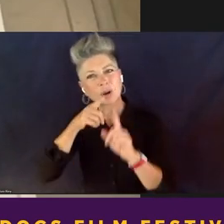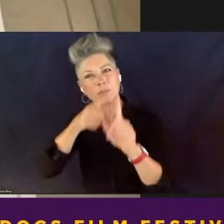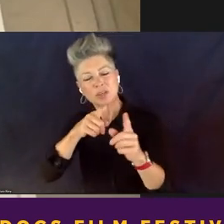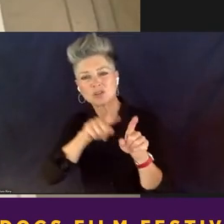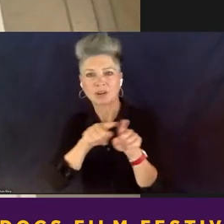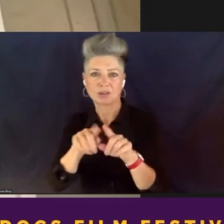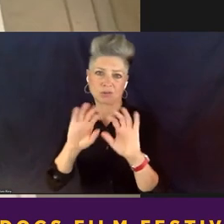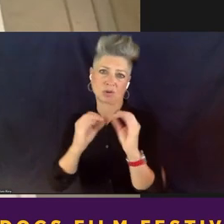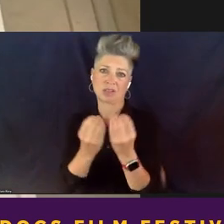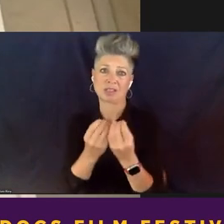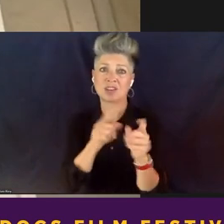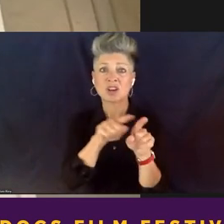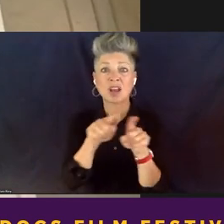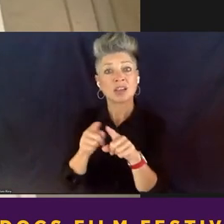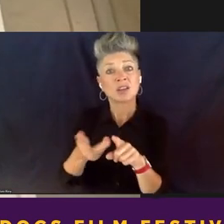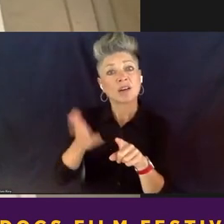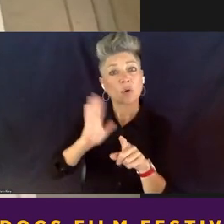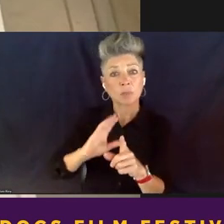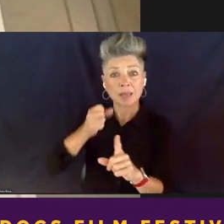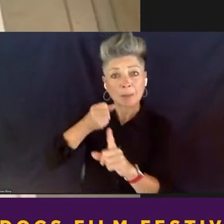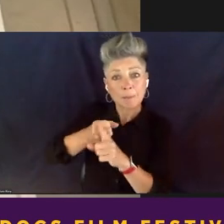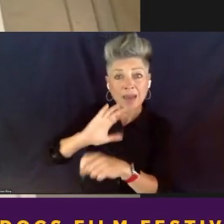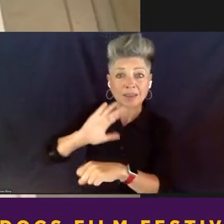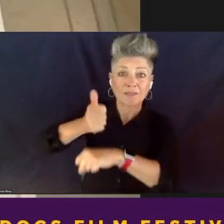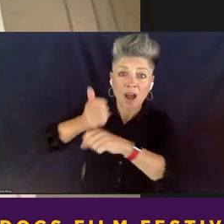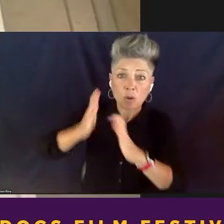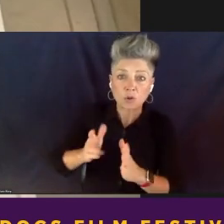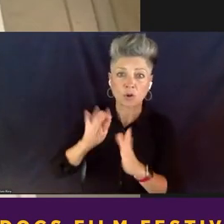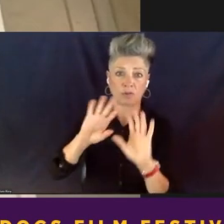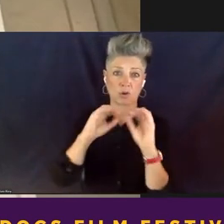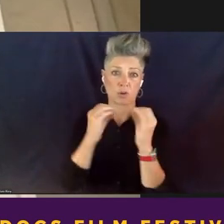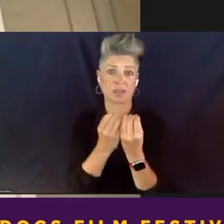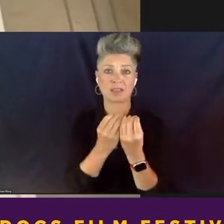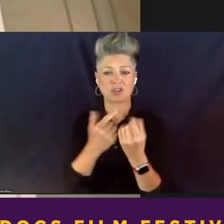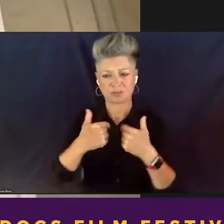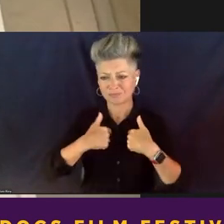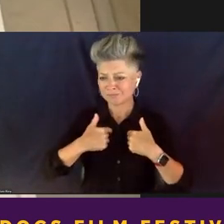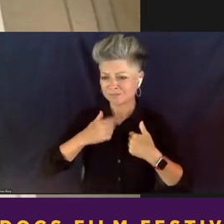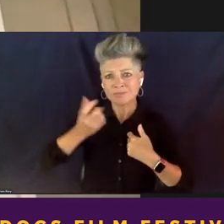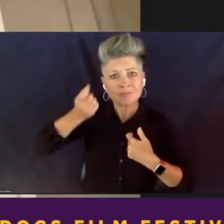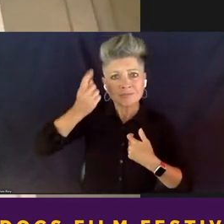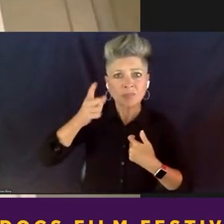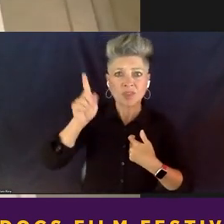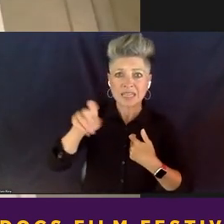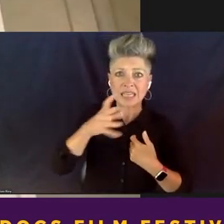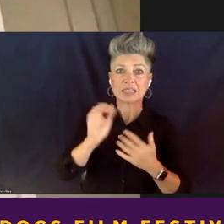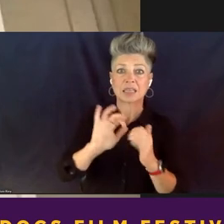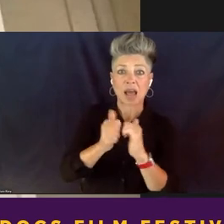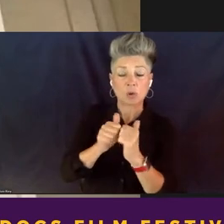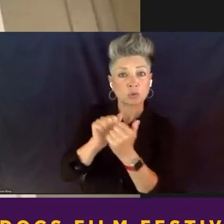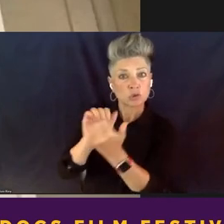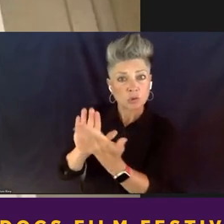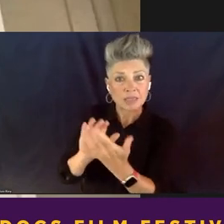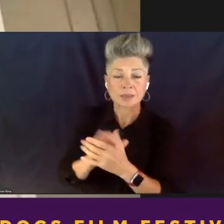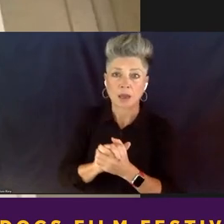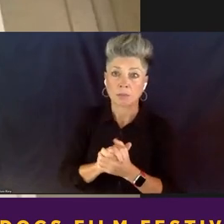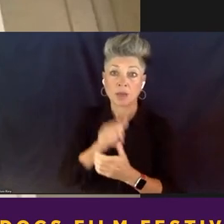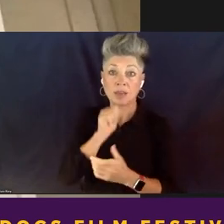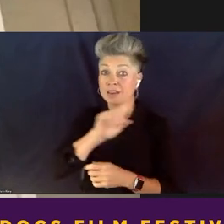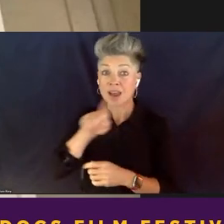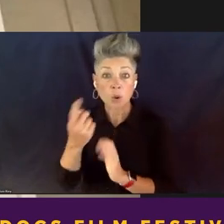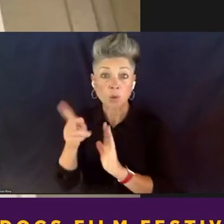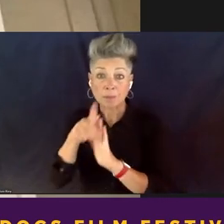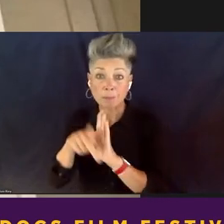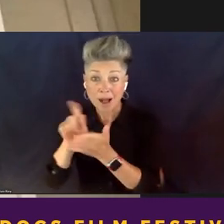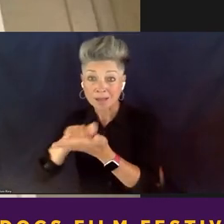impacted founder of an organization that really understands what's the needs and how to address them, not only in policies, but